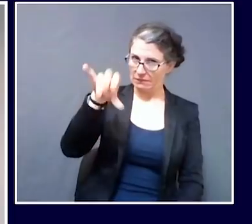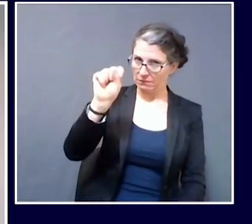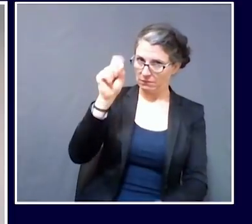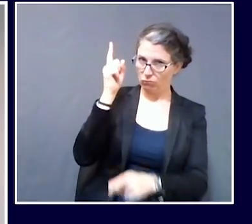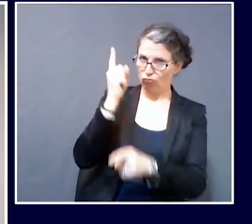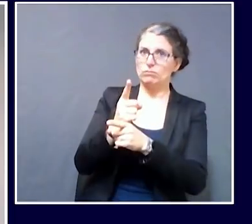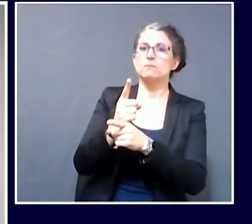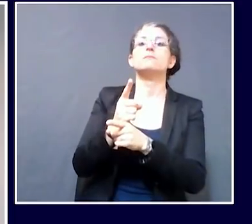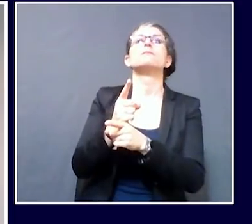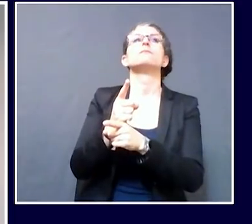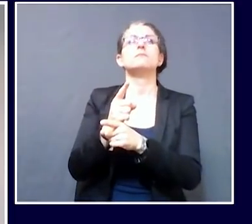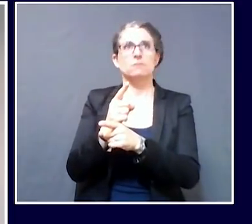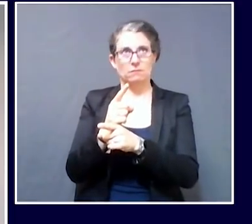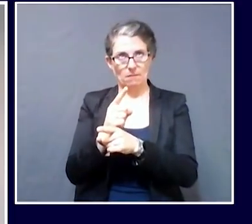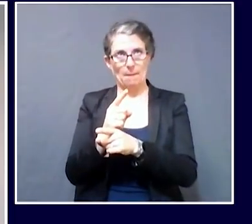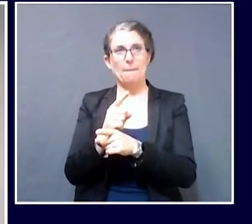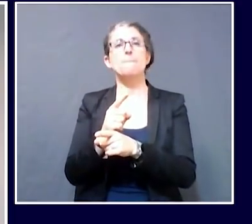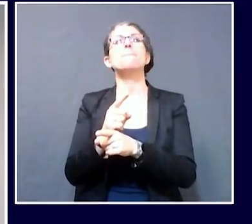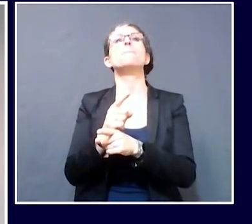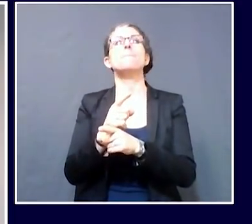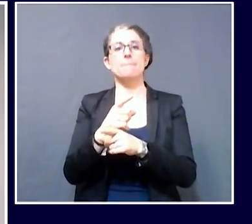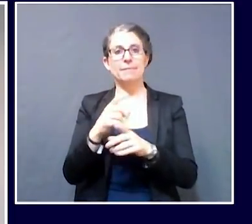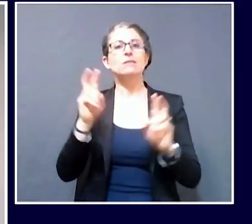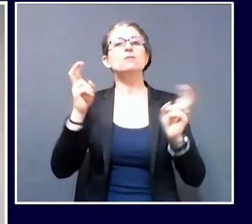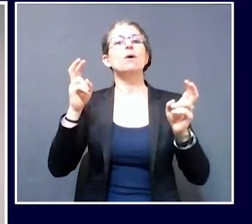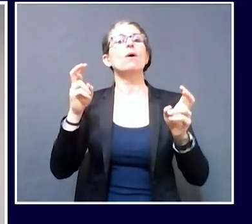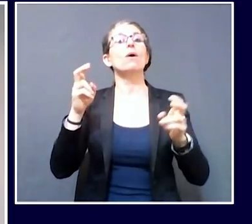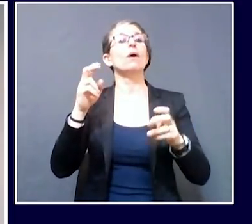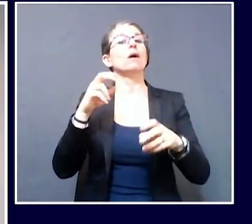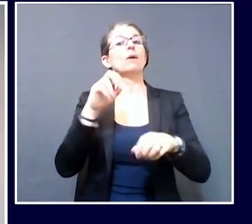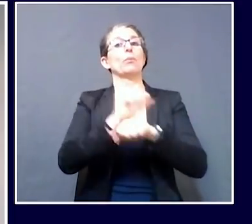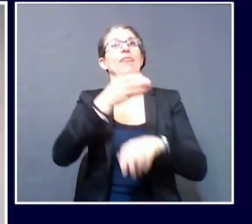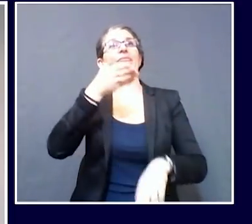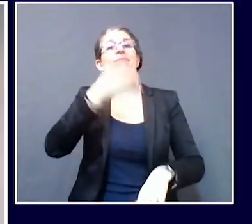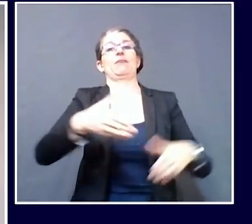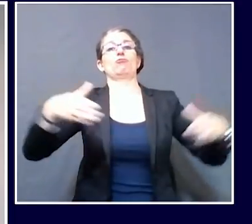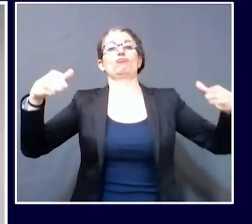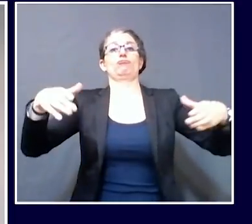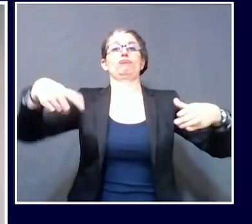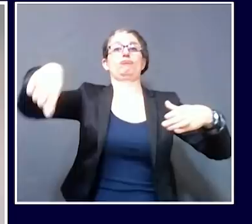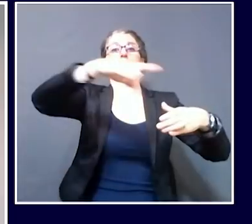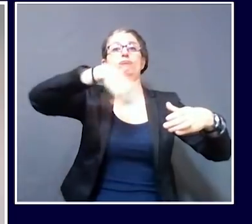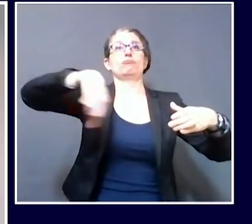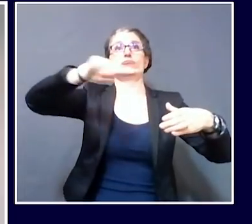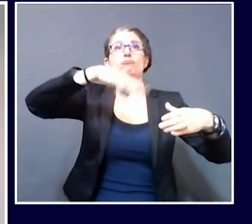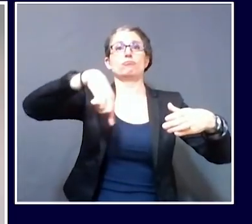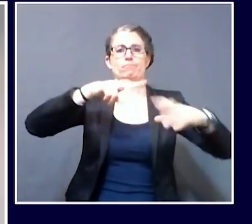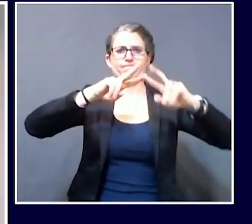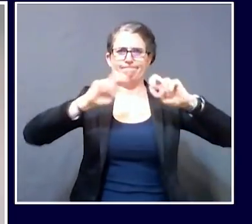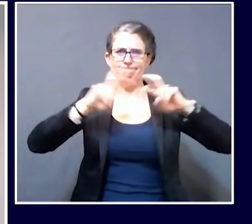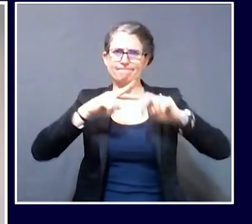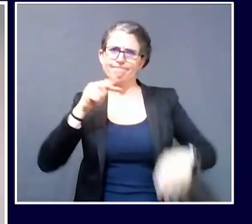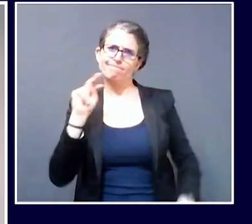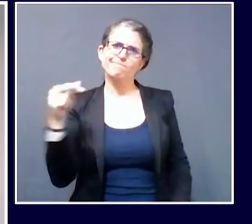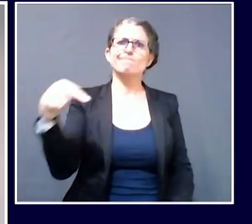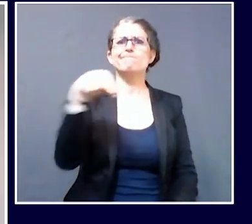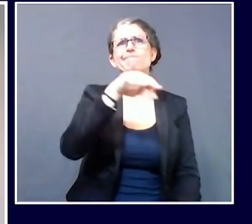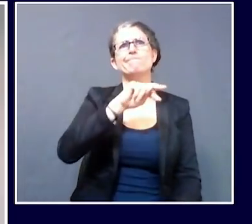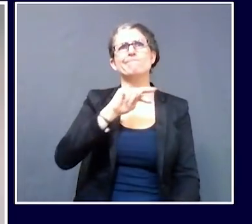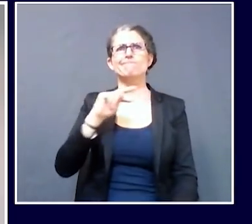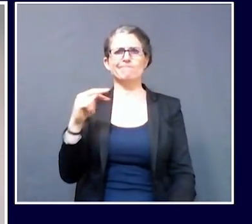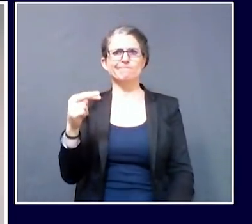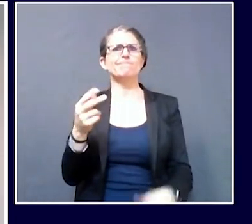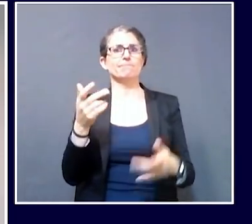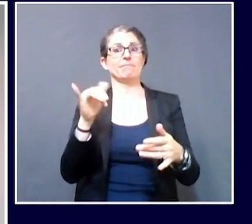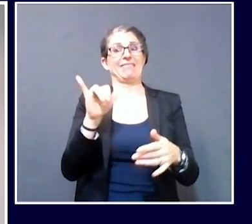sites, one of our central questions is whether the workplace itself is the site of transmission or whether, given that it's a